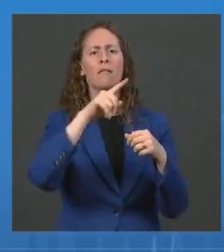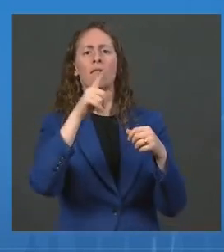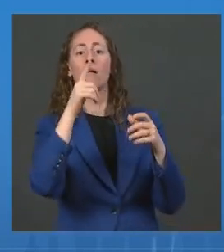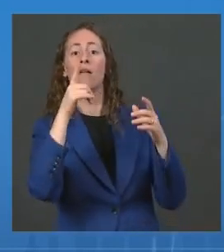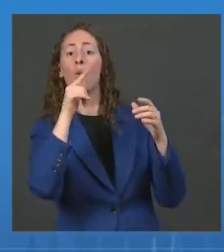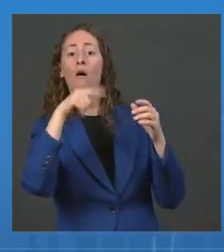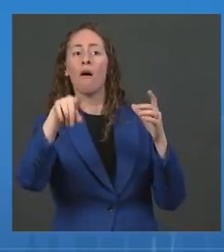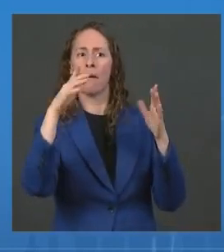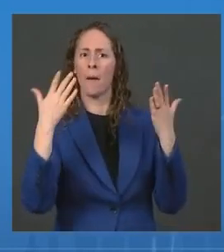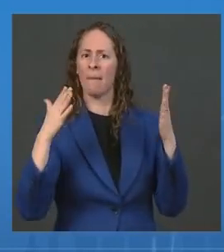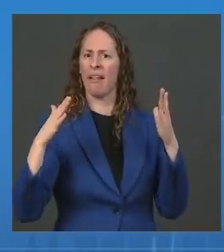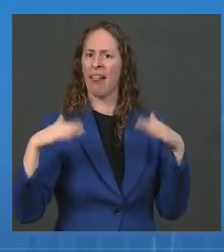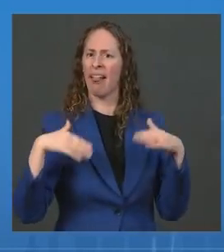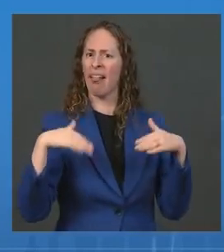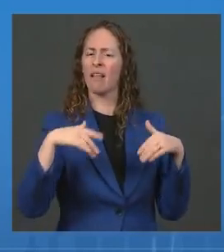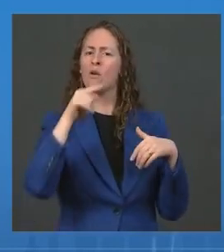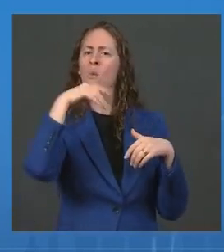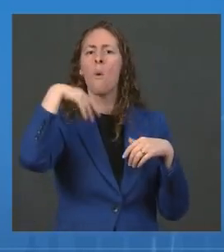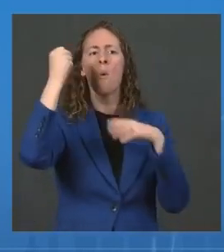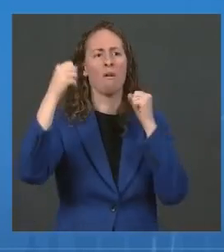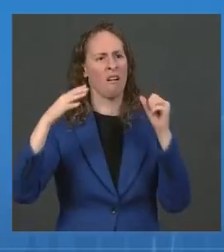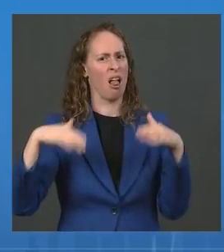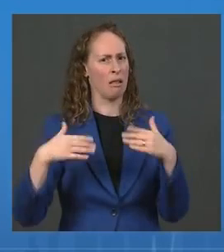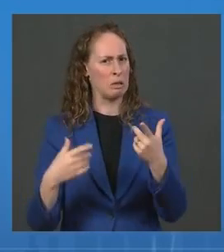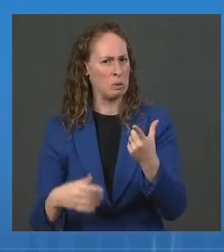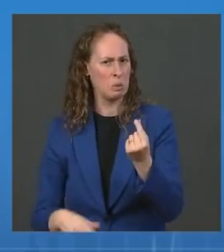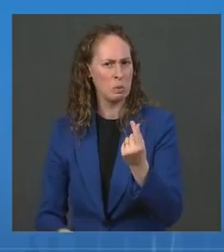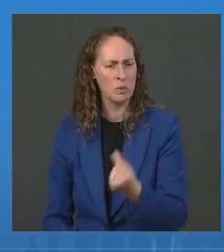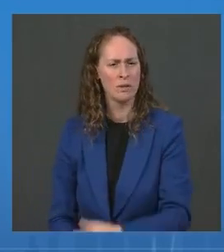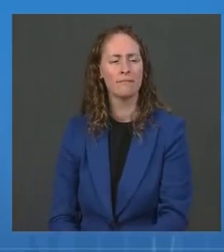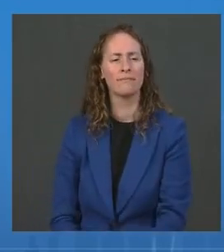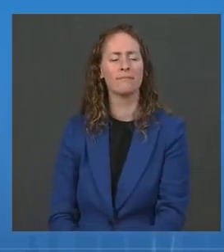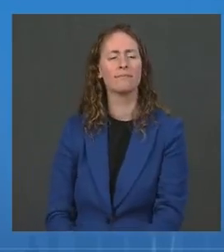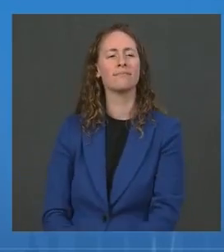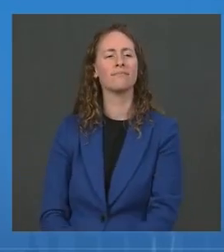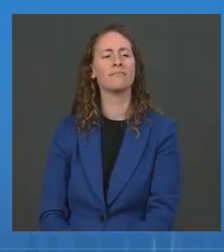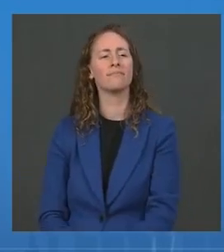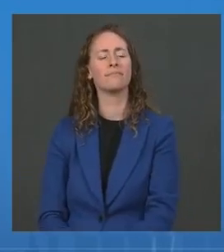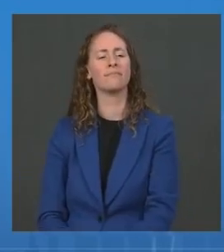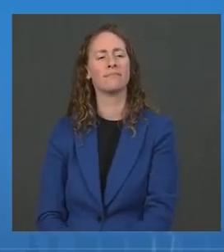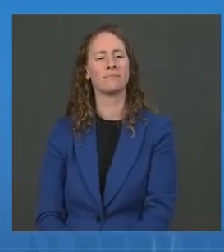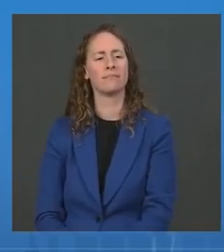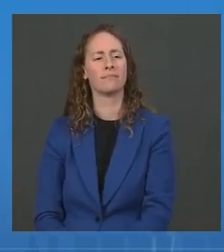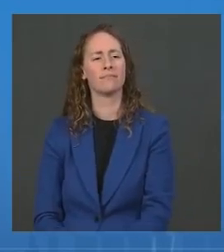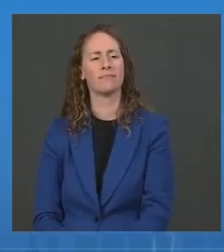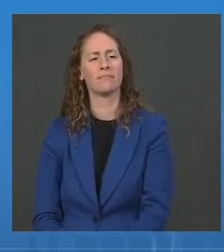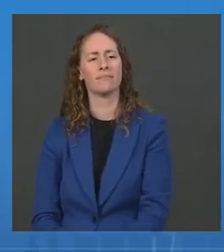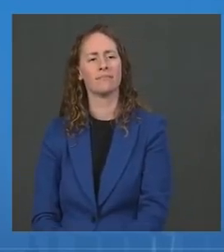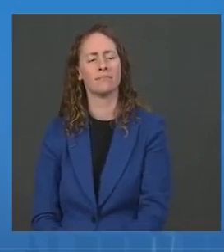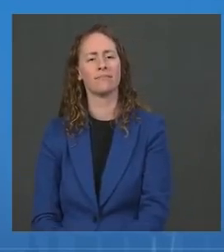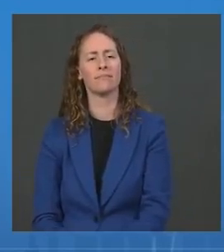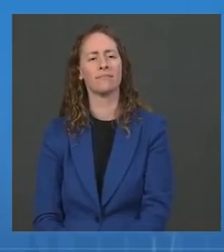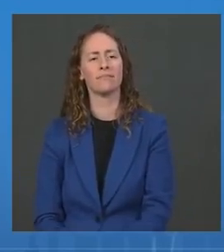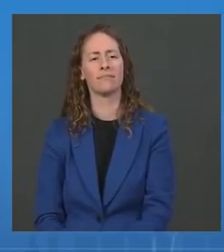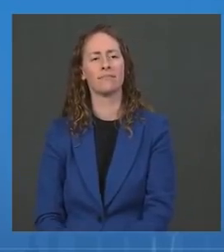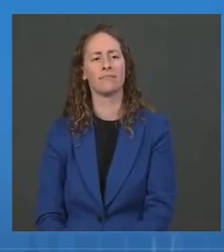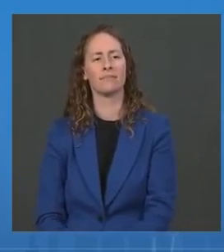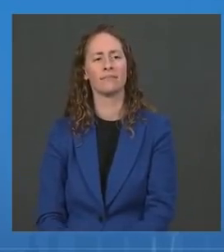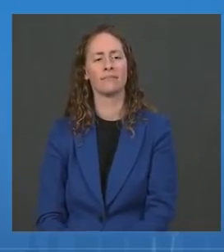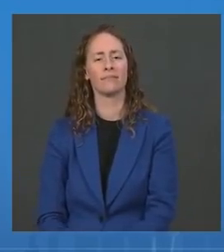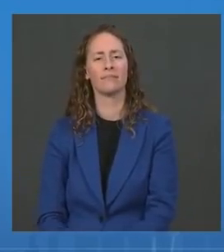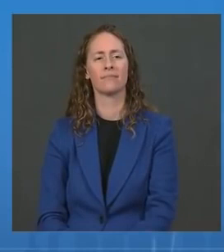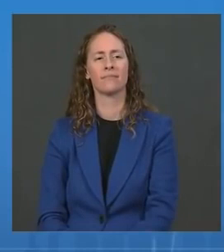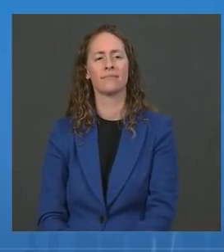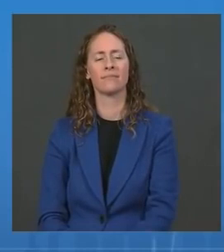gotten the shot? And separately, have you ruled out whether you would ever do a vaccine requirement or testing requirement for